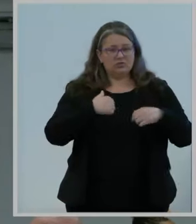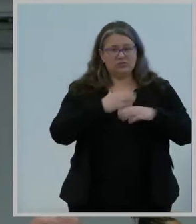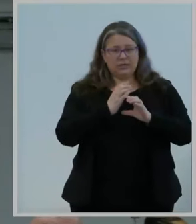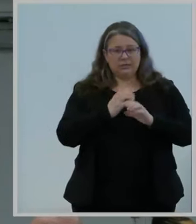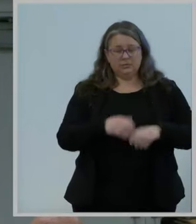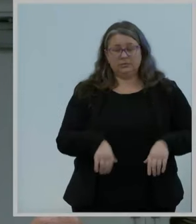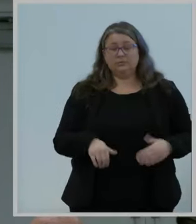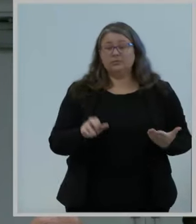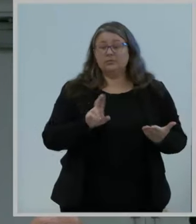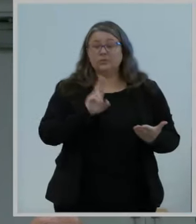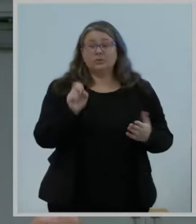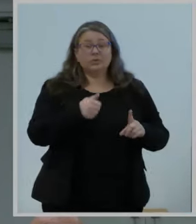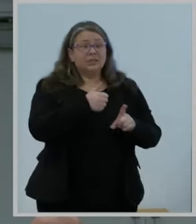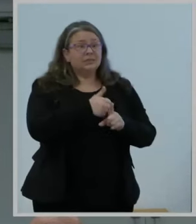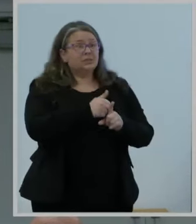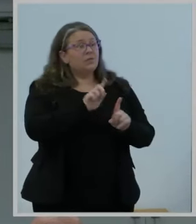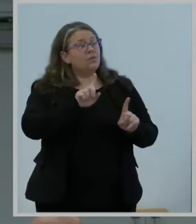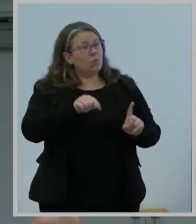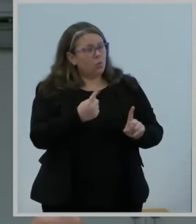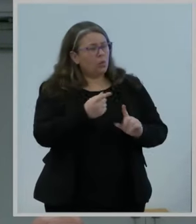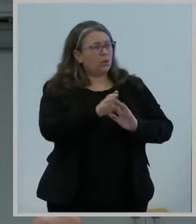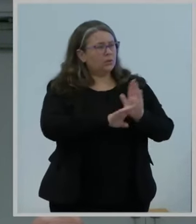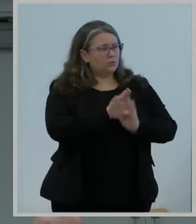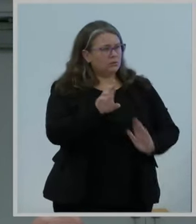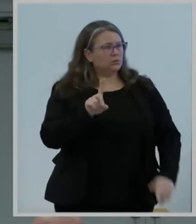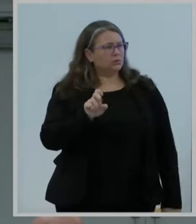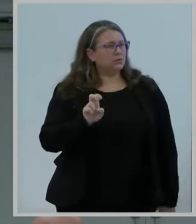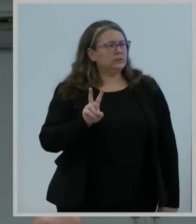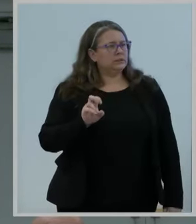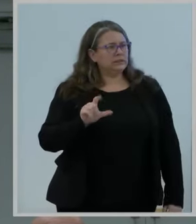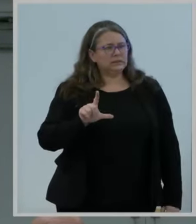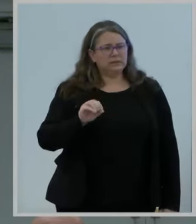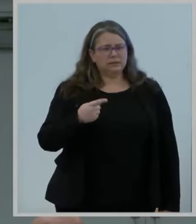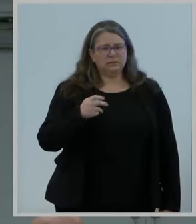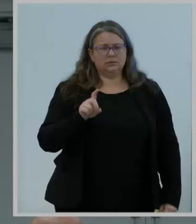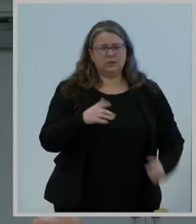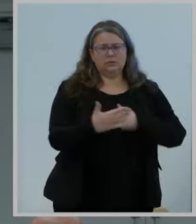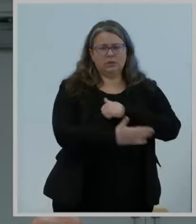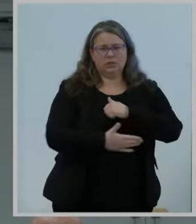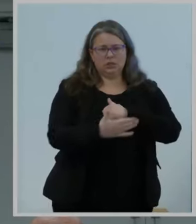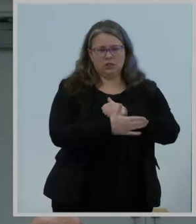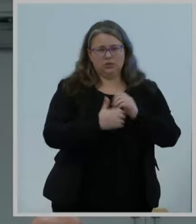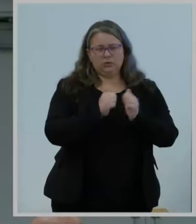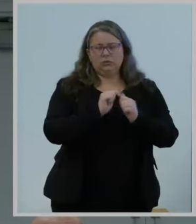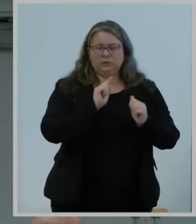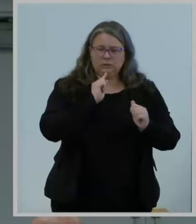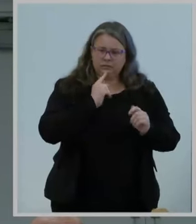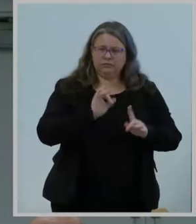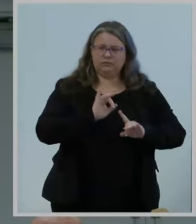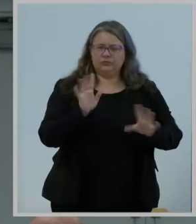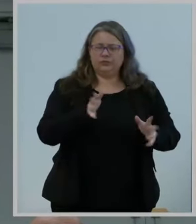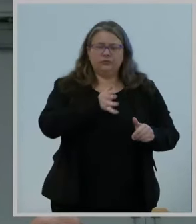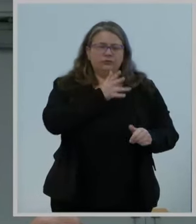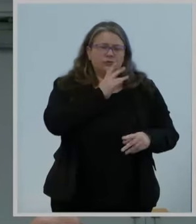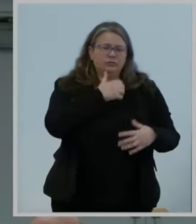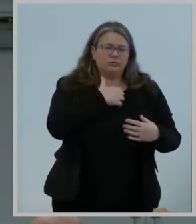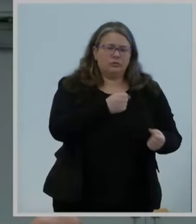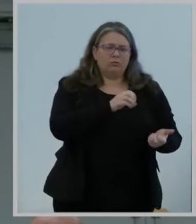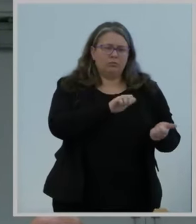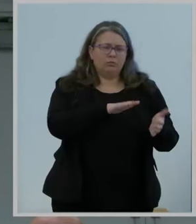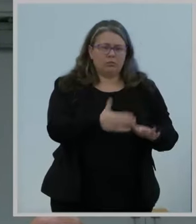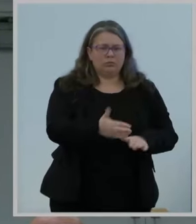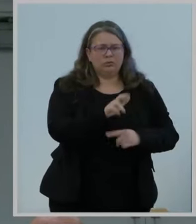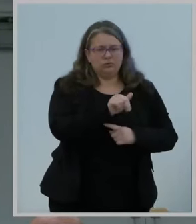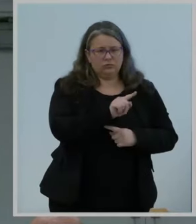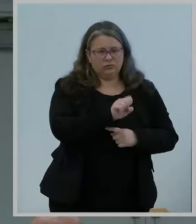maternal mortality and severe maternal morbidity rates, and the picture is far worse for women of color, women living